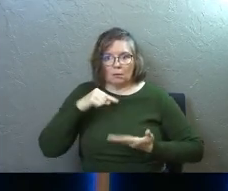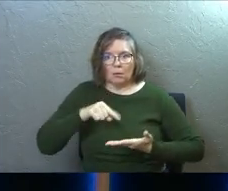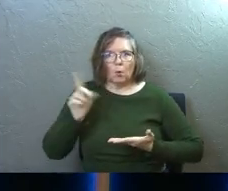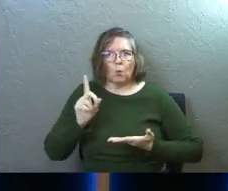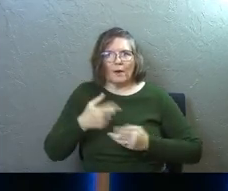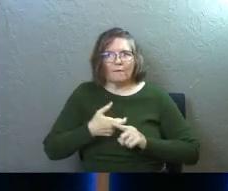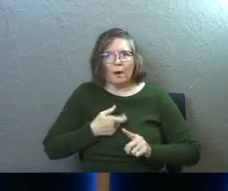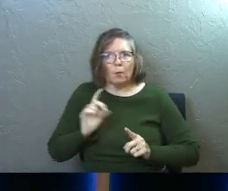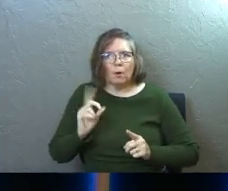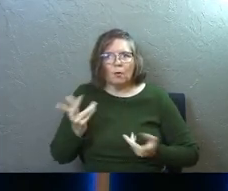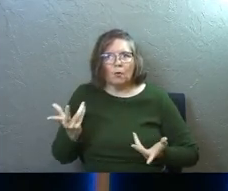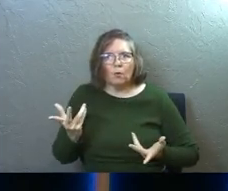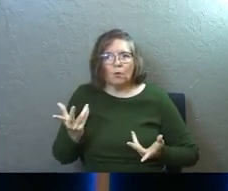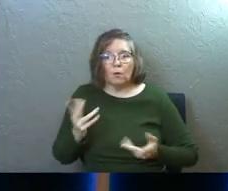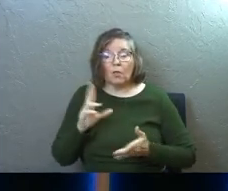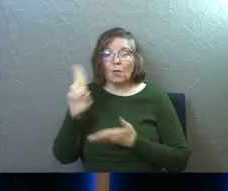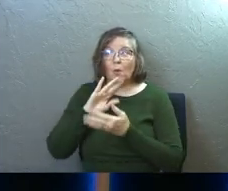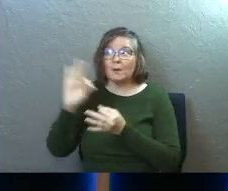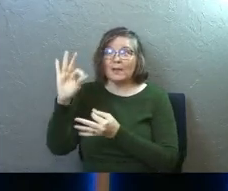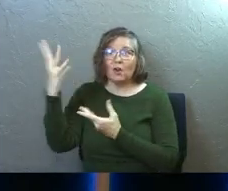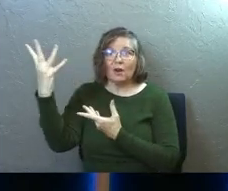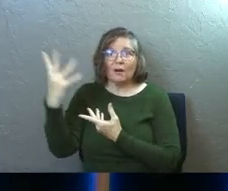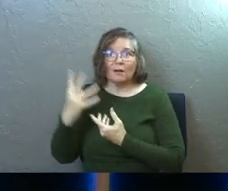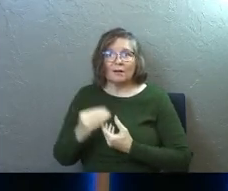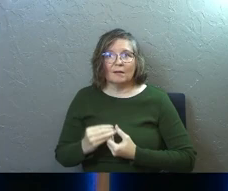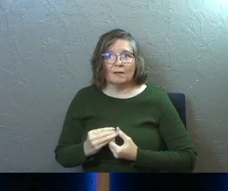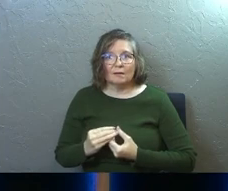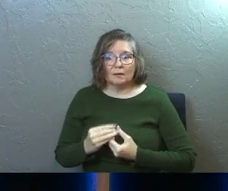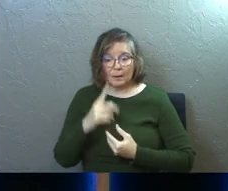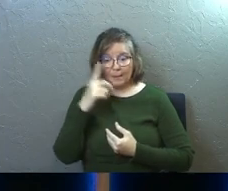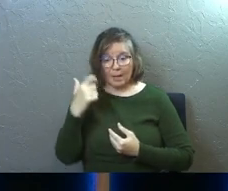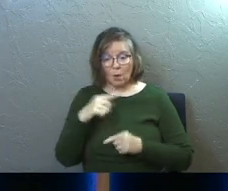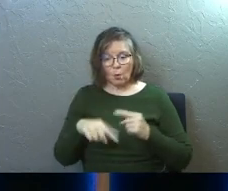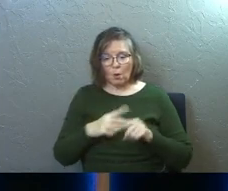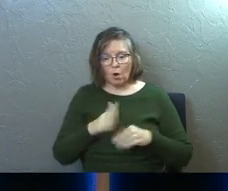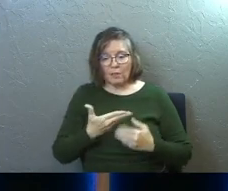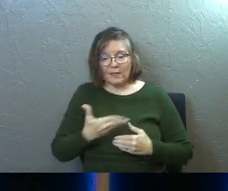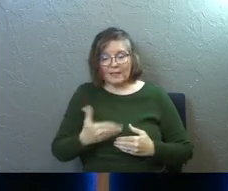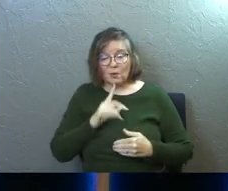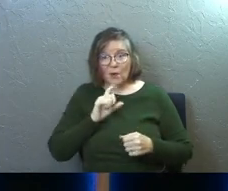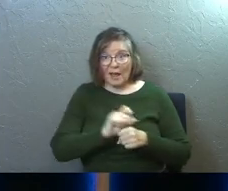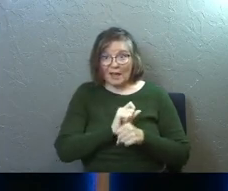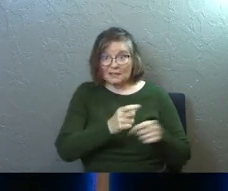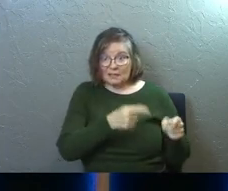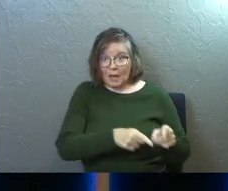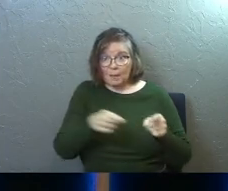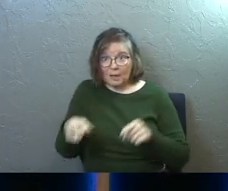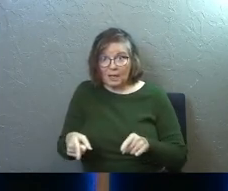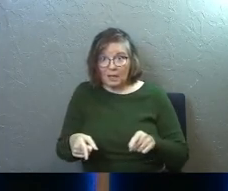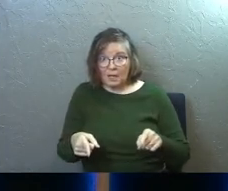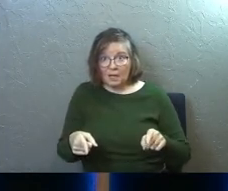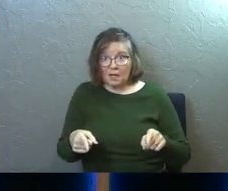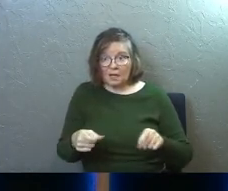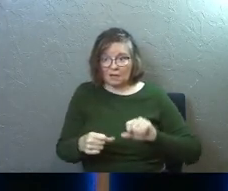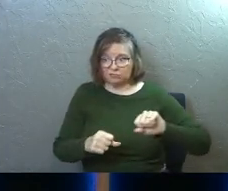Where'd the material come from? The Holy Spirit. Because when all the things were actually going down,